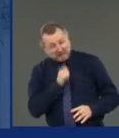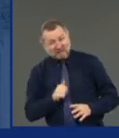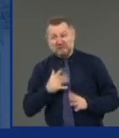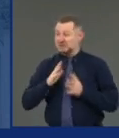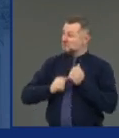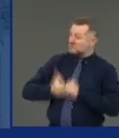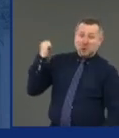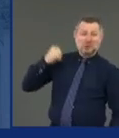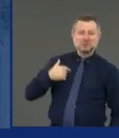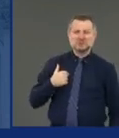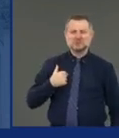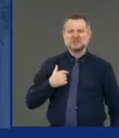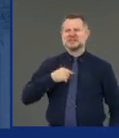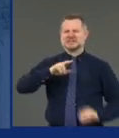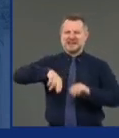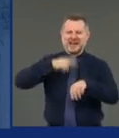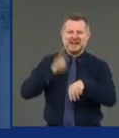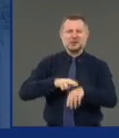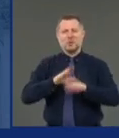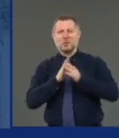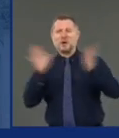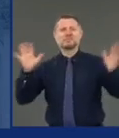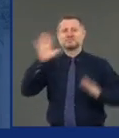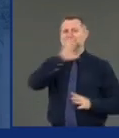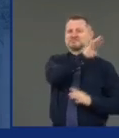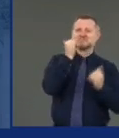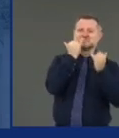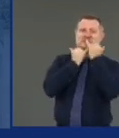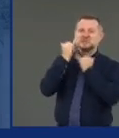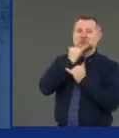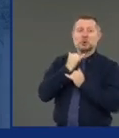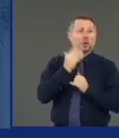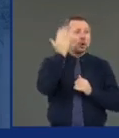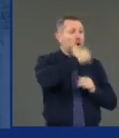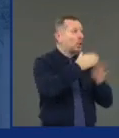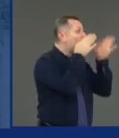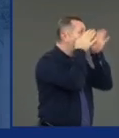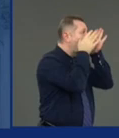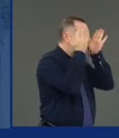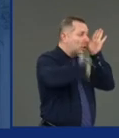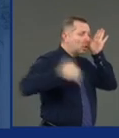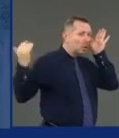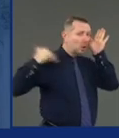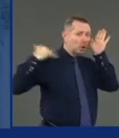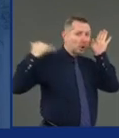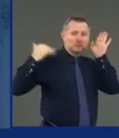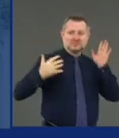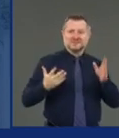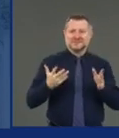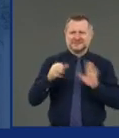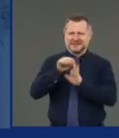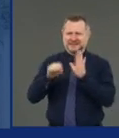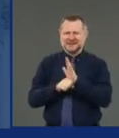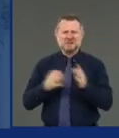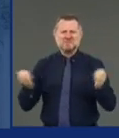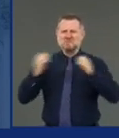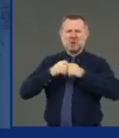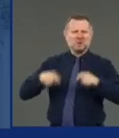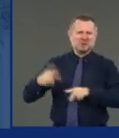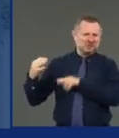national mistake? And because we had more people die, we lost more lives?